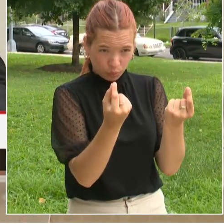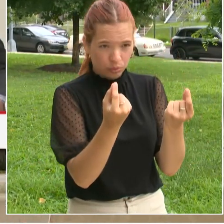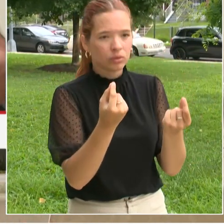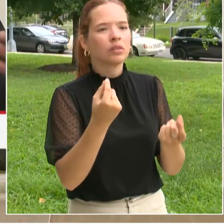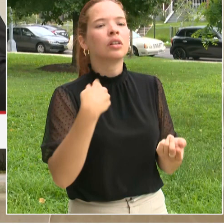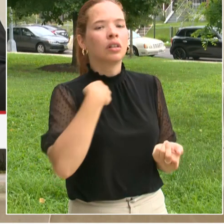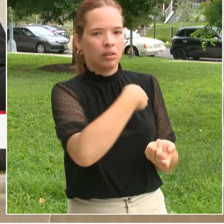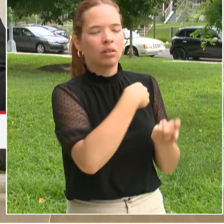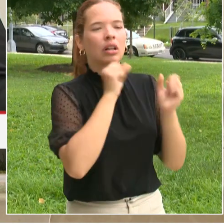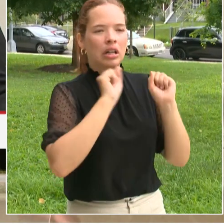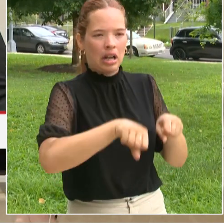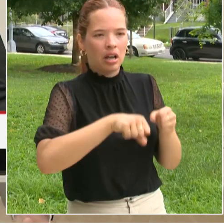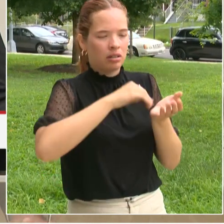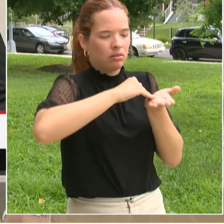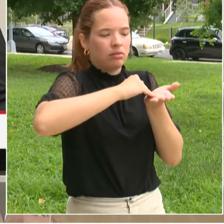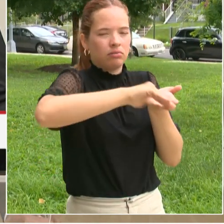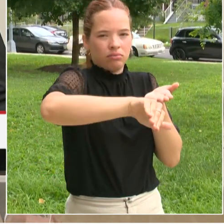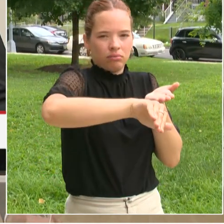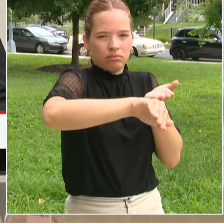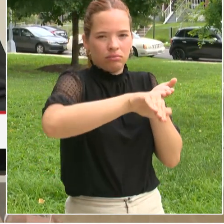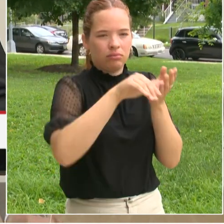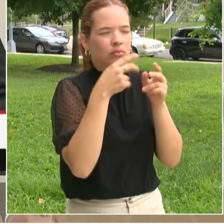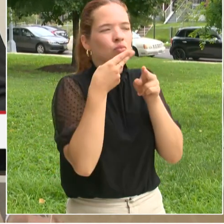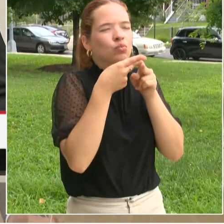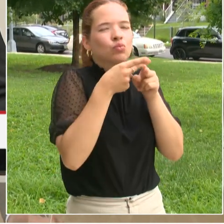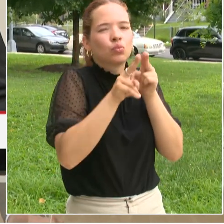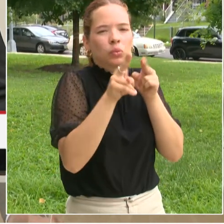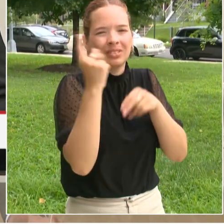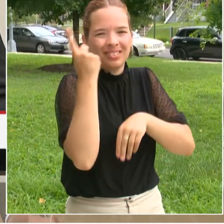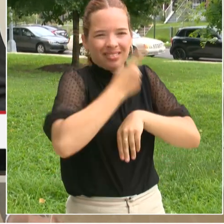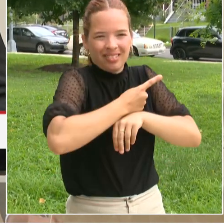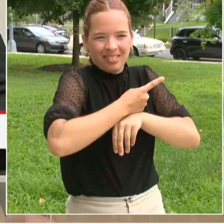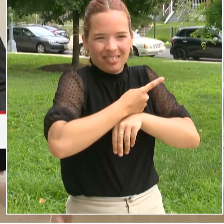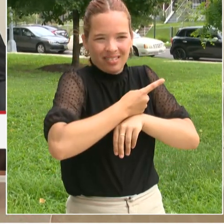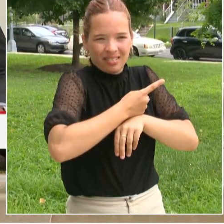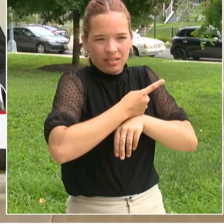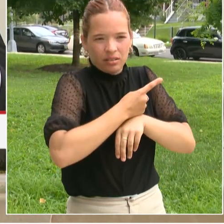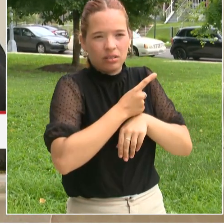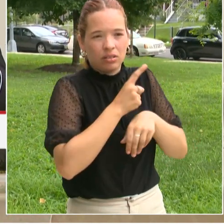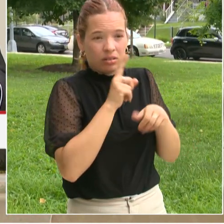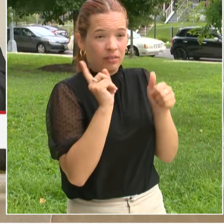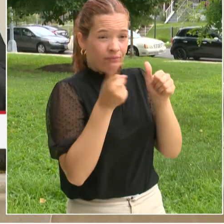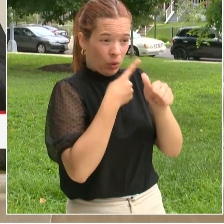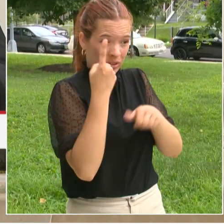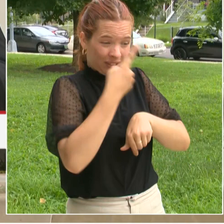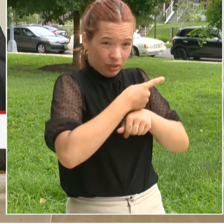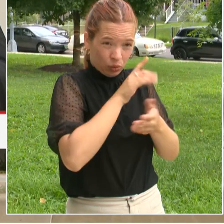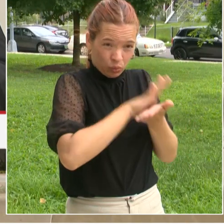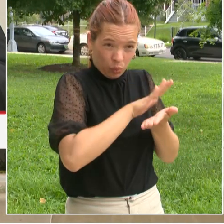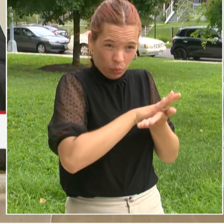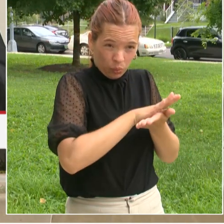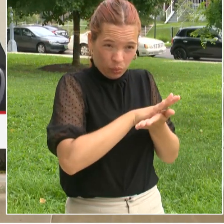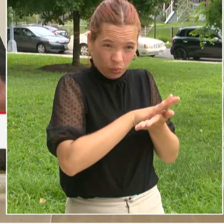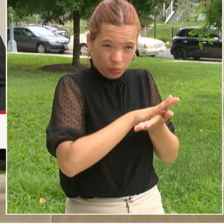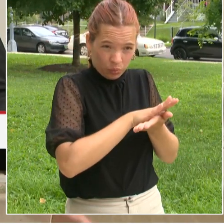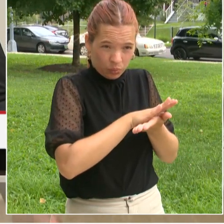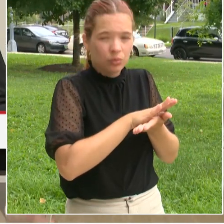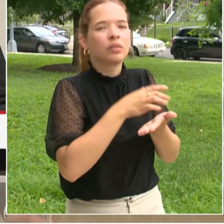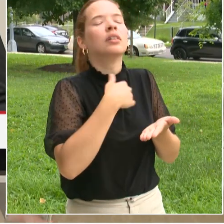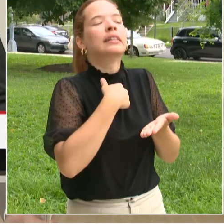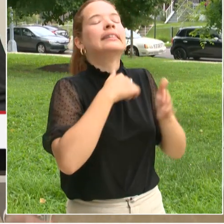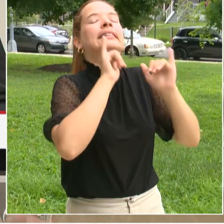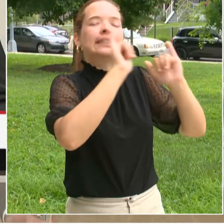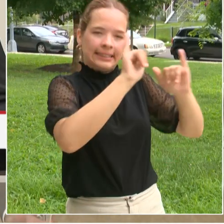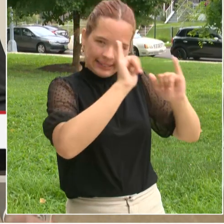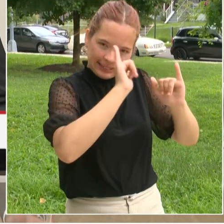So we welcome all students and families on the first day of school. Once they receive notification typically comes from the school administration